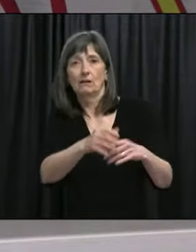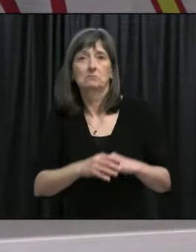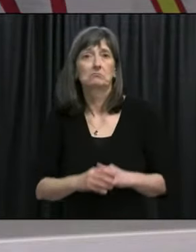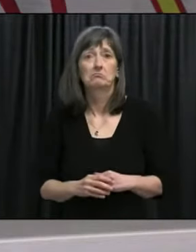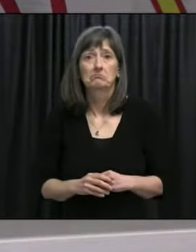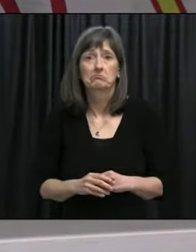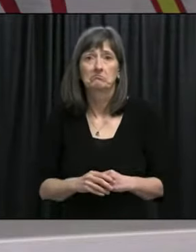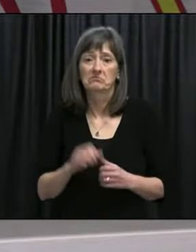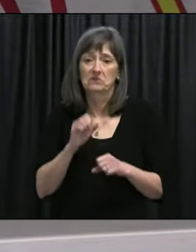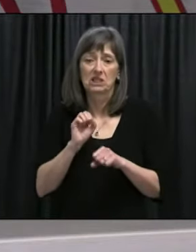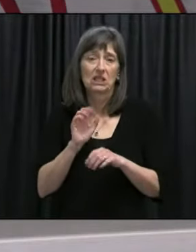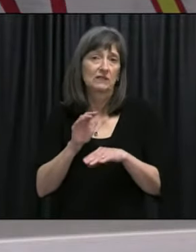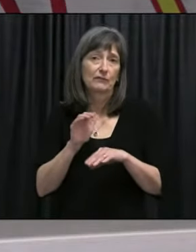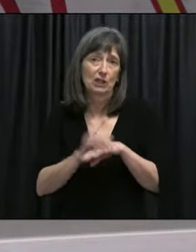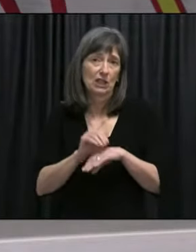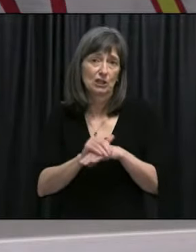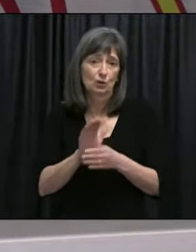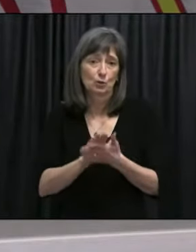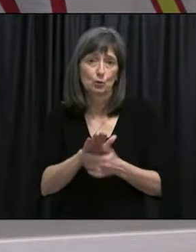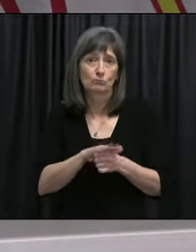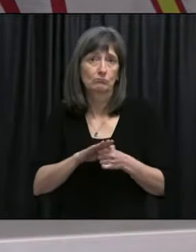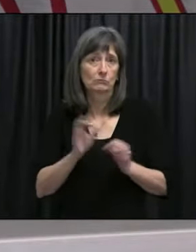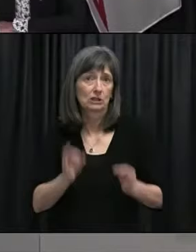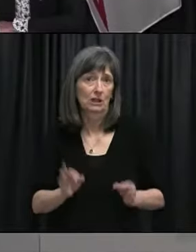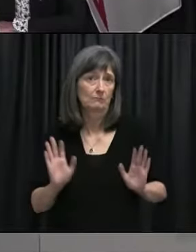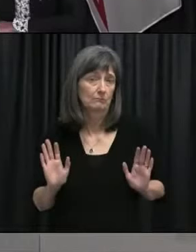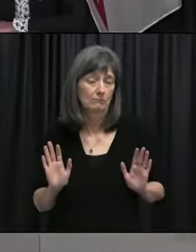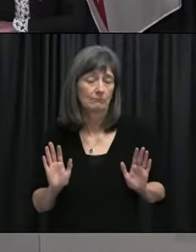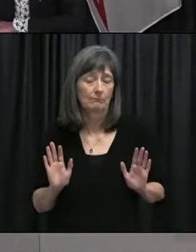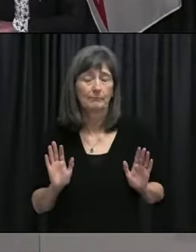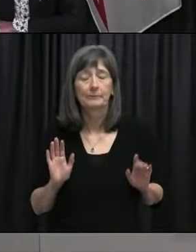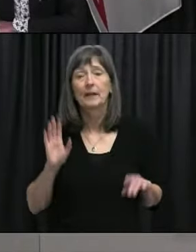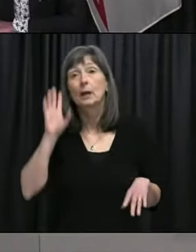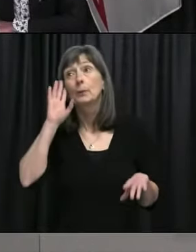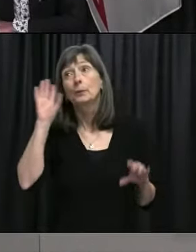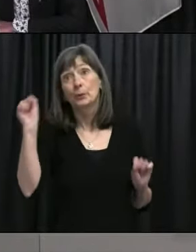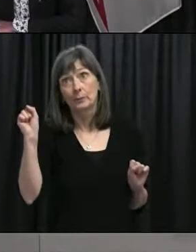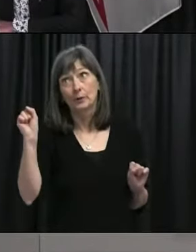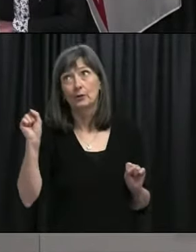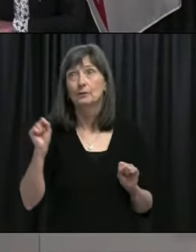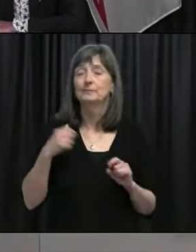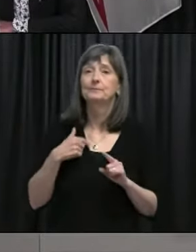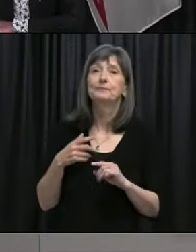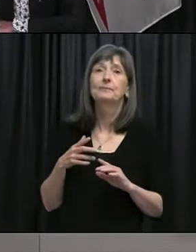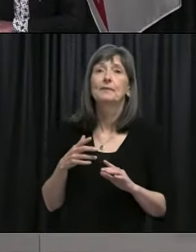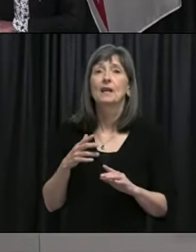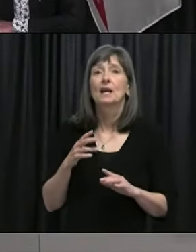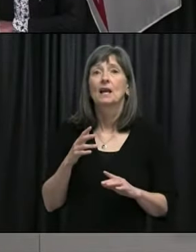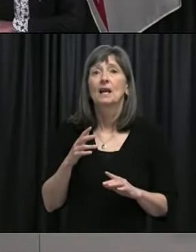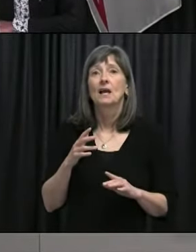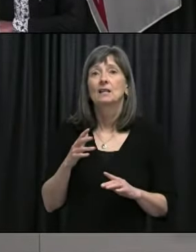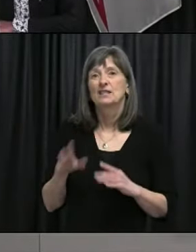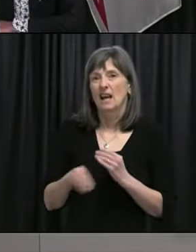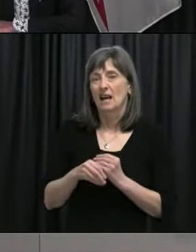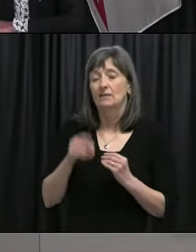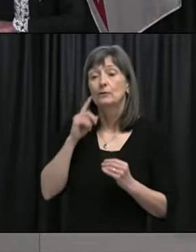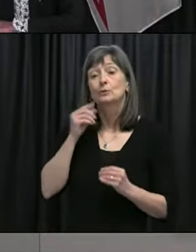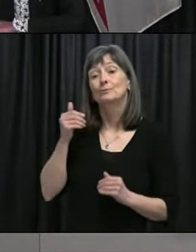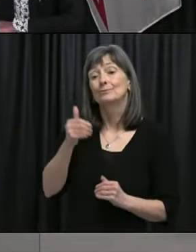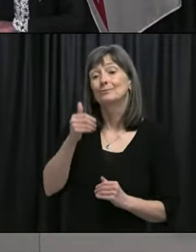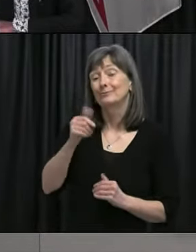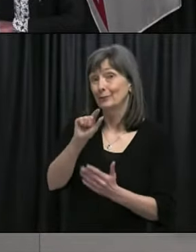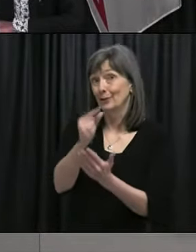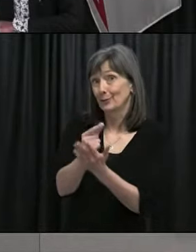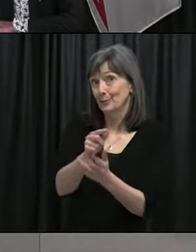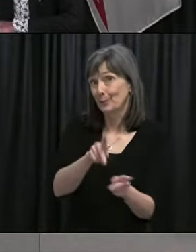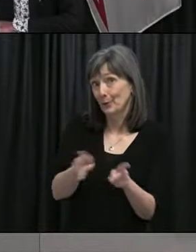English school district. So. Dr. Fitzgerald, sorry, Peter, to cut you off there, but perhaps a comment on graduation parties as